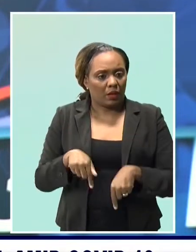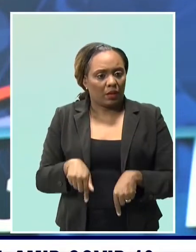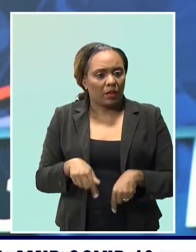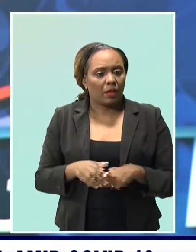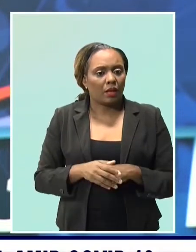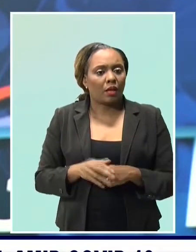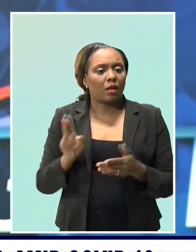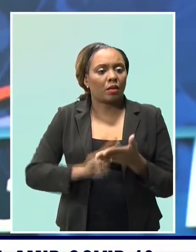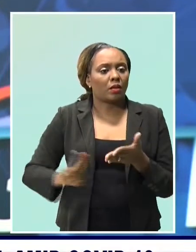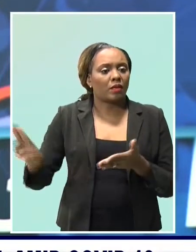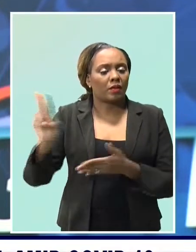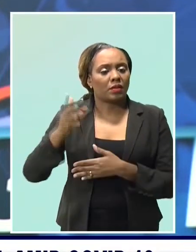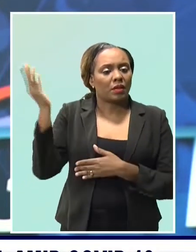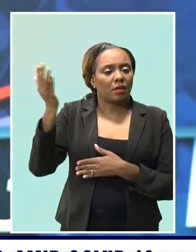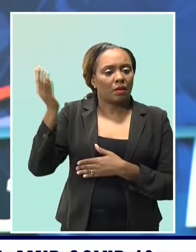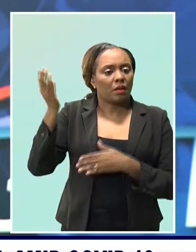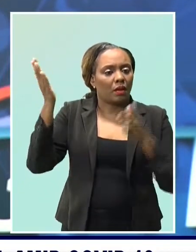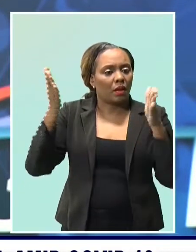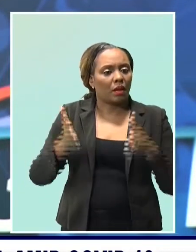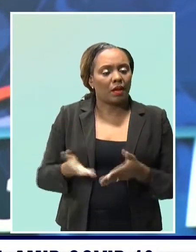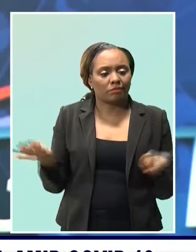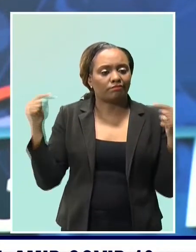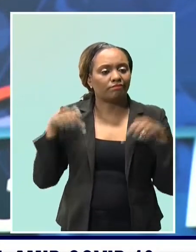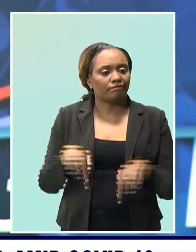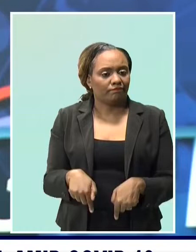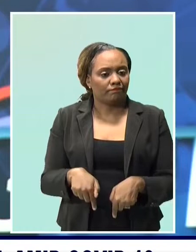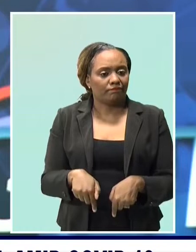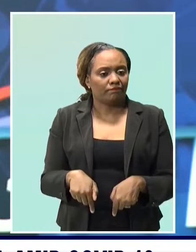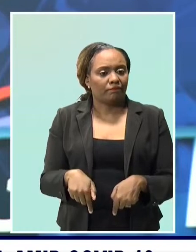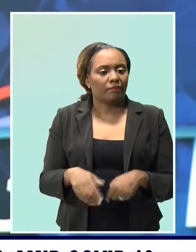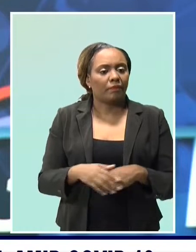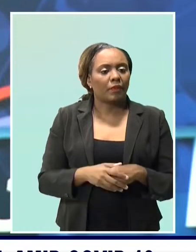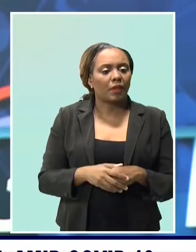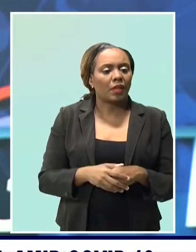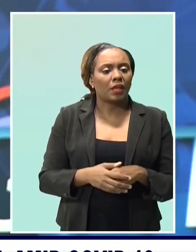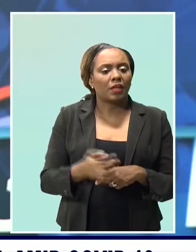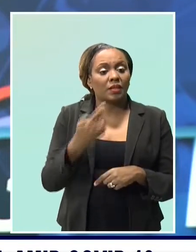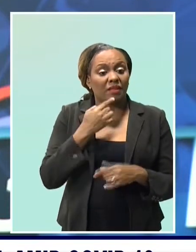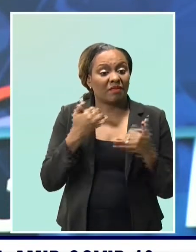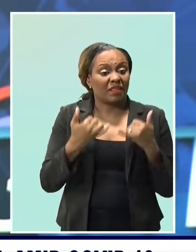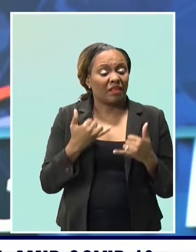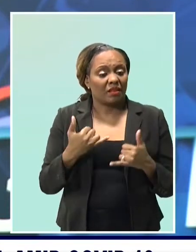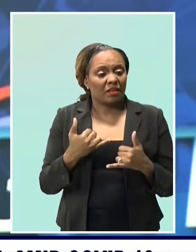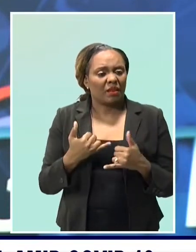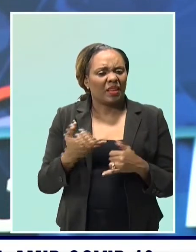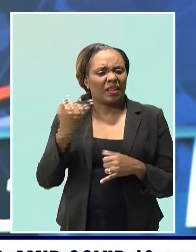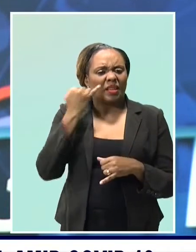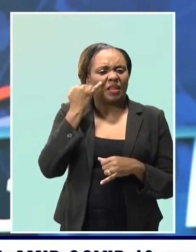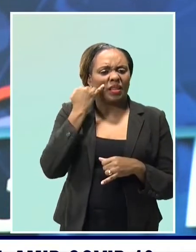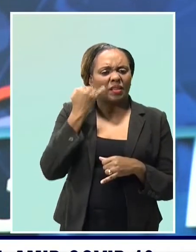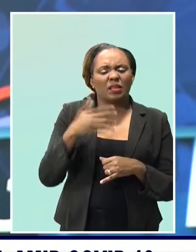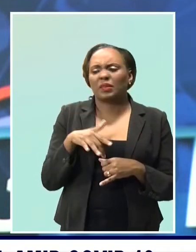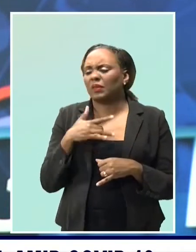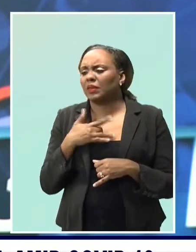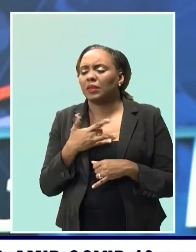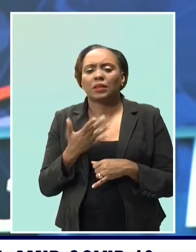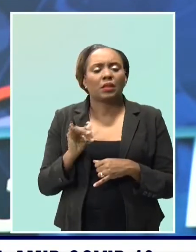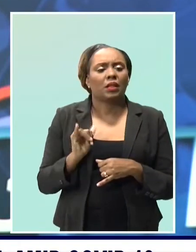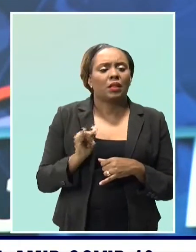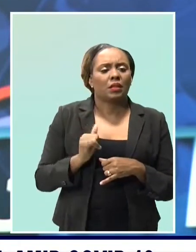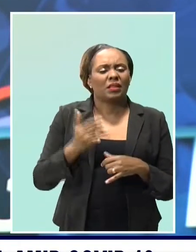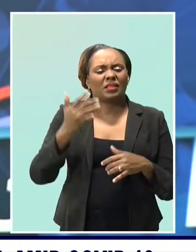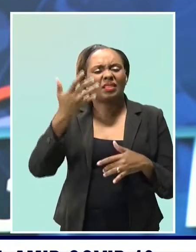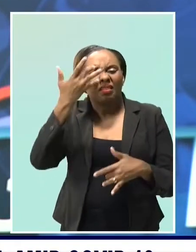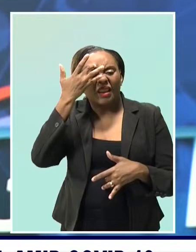by UE's lecturer in family medicine, Dr. Joseph Herbert, and lecturer in epidemiology, Dr. Natasha Sobers. Dr. Sobers says,